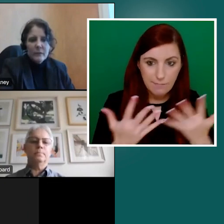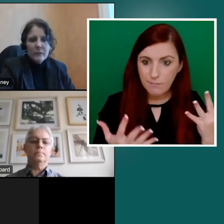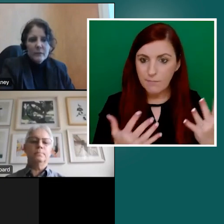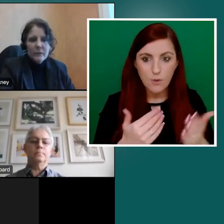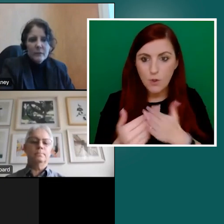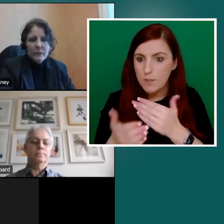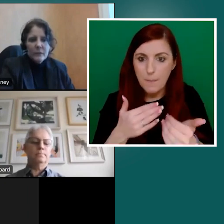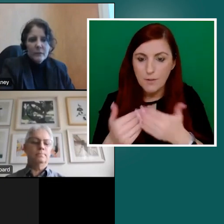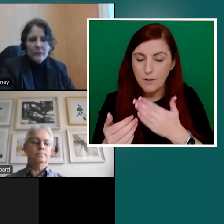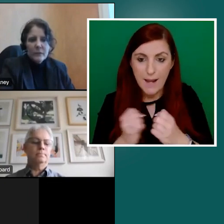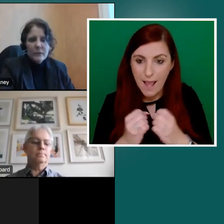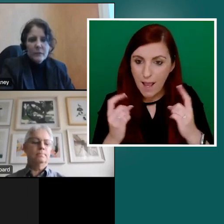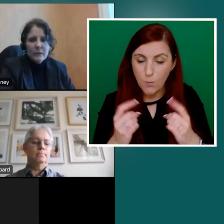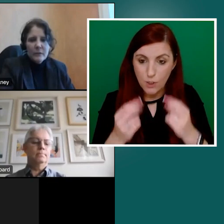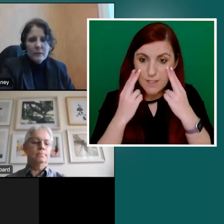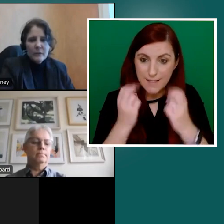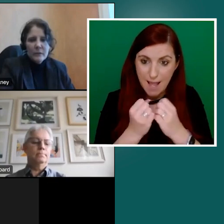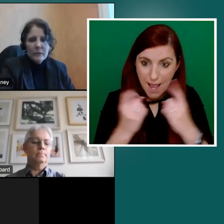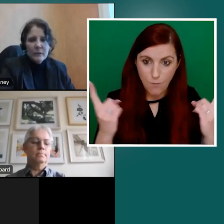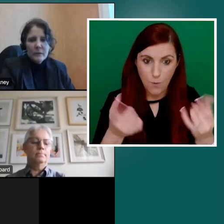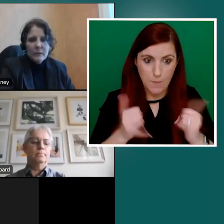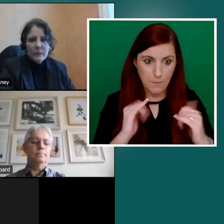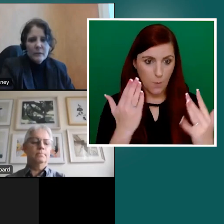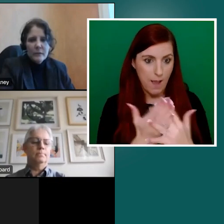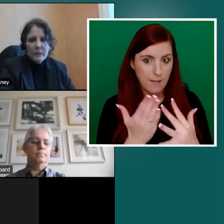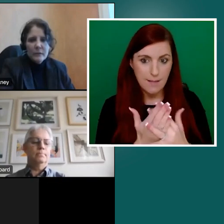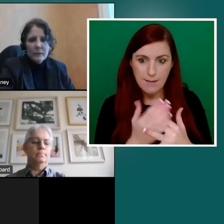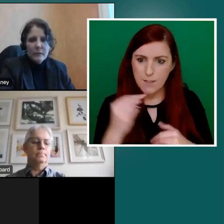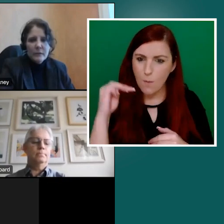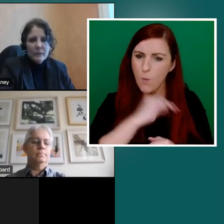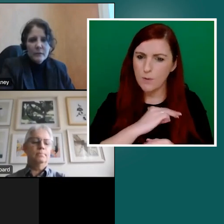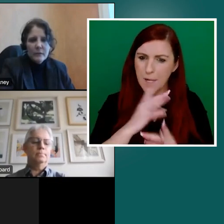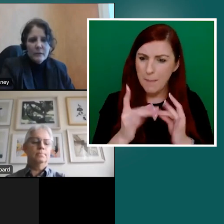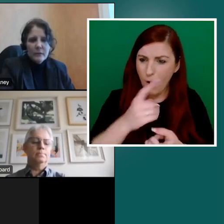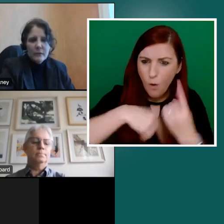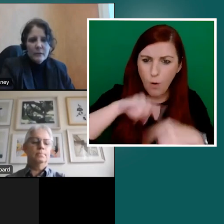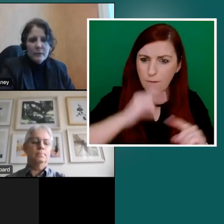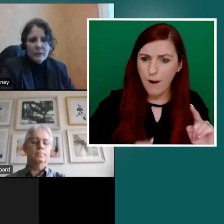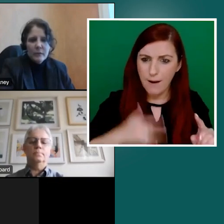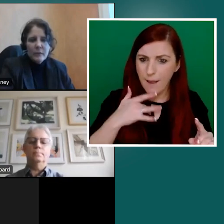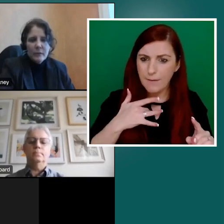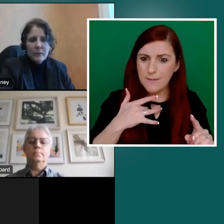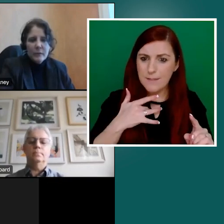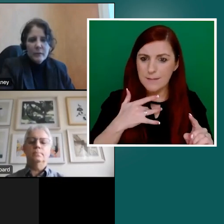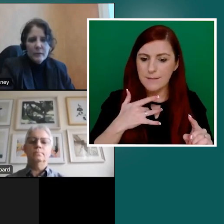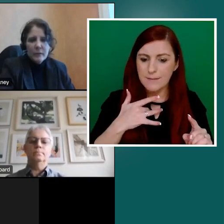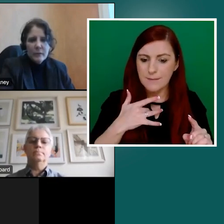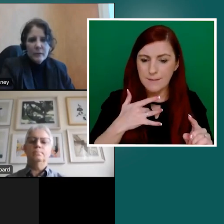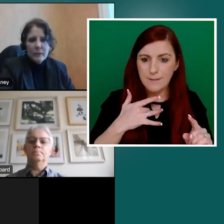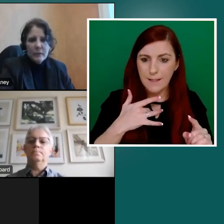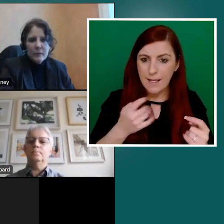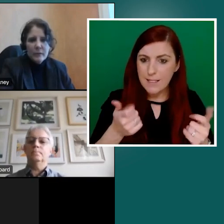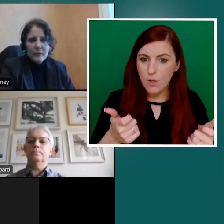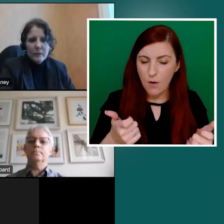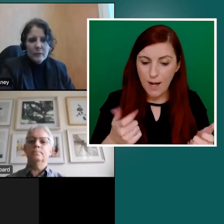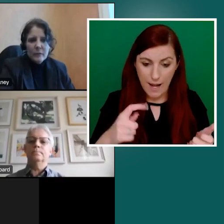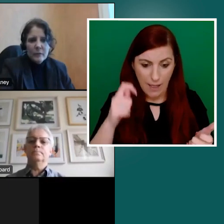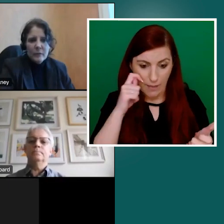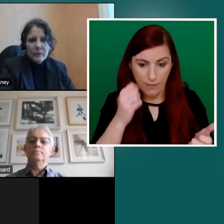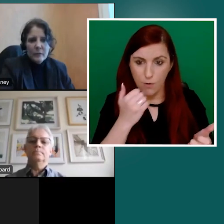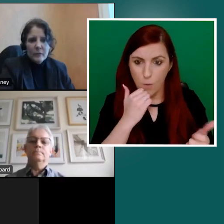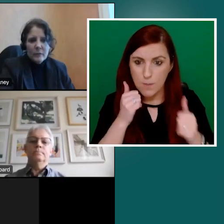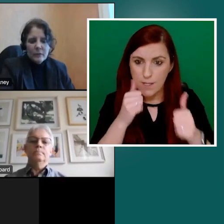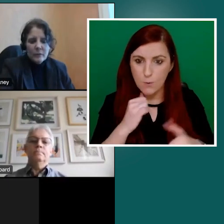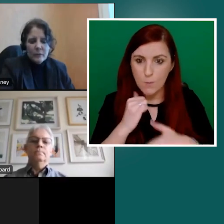fundamentally important. And it makes all our lives easier. And I think the turnout today reflects that. This is not a